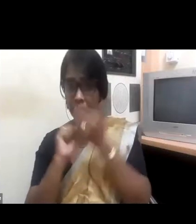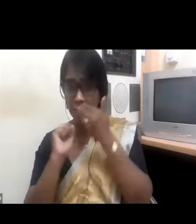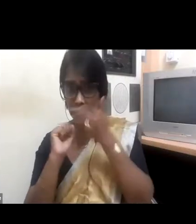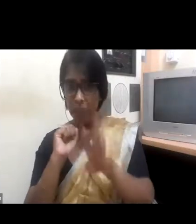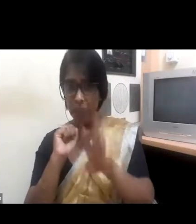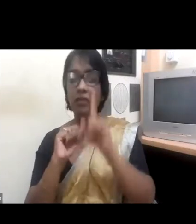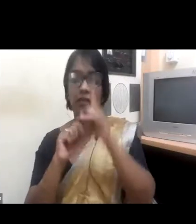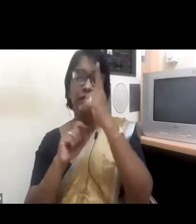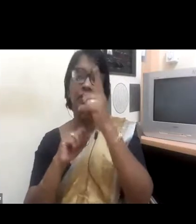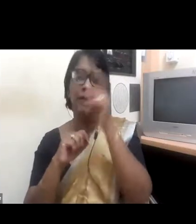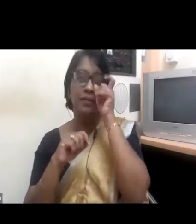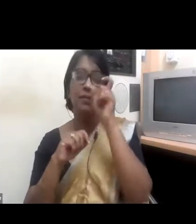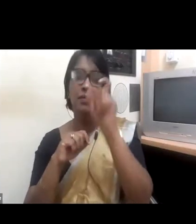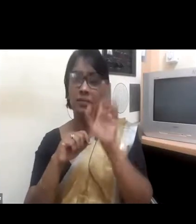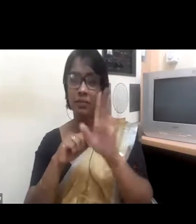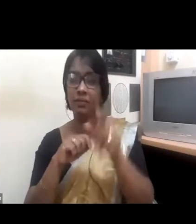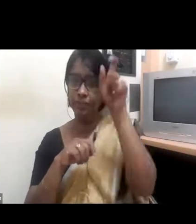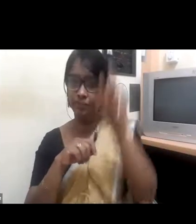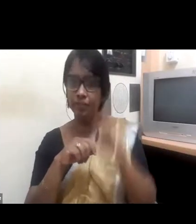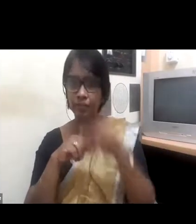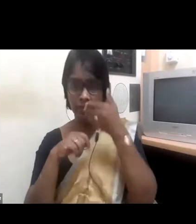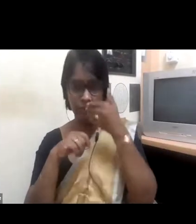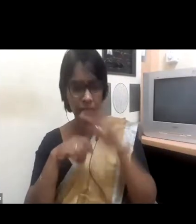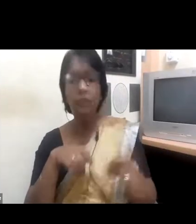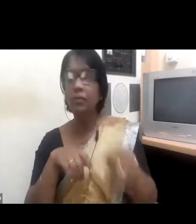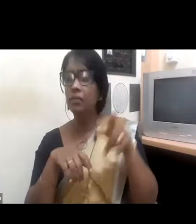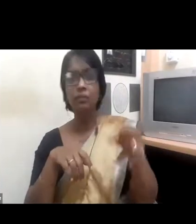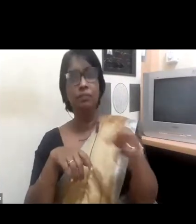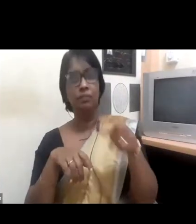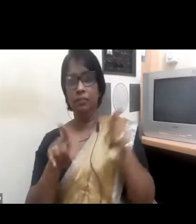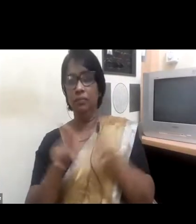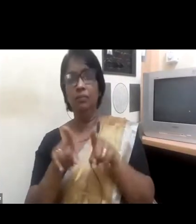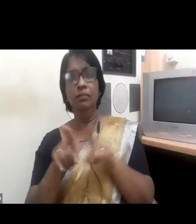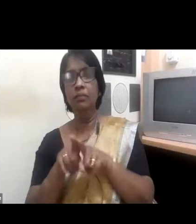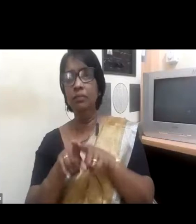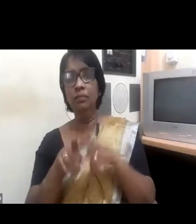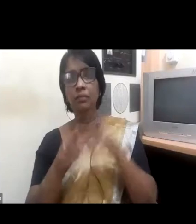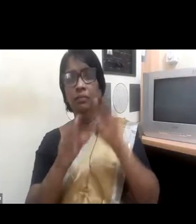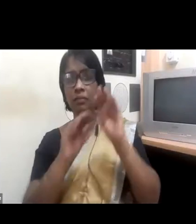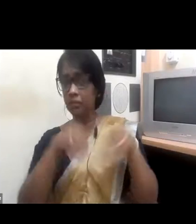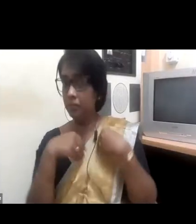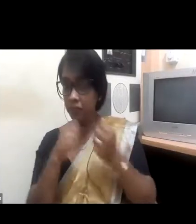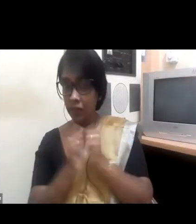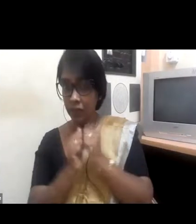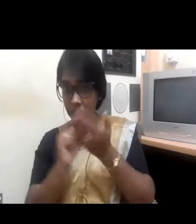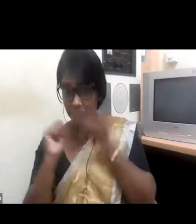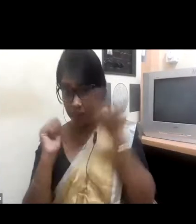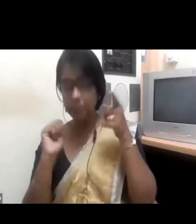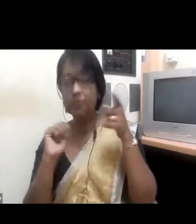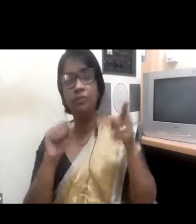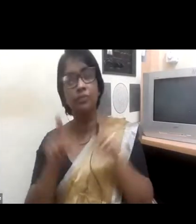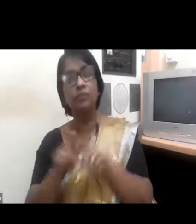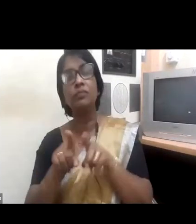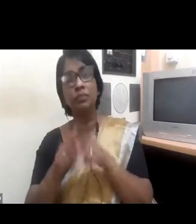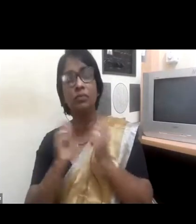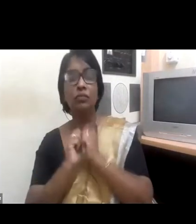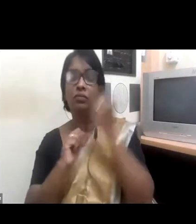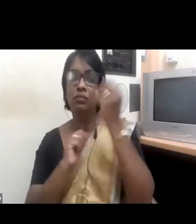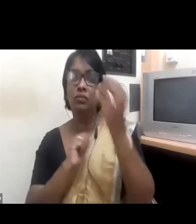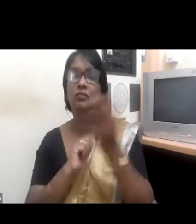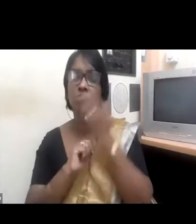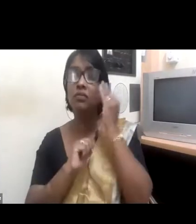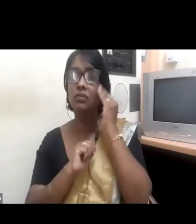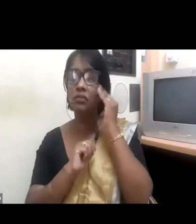think we have come to that position now where we think, you know, we don't think is this a woman or a man? Just simply,